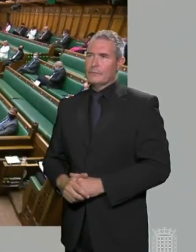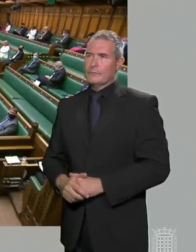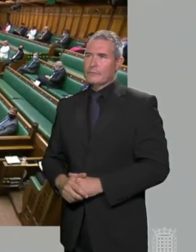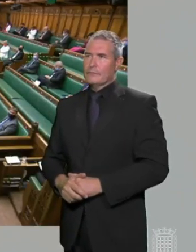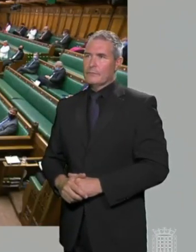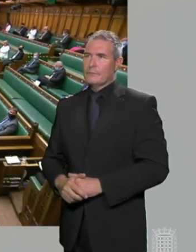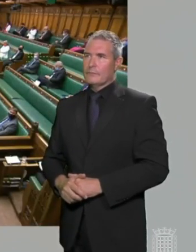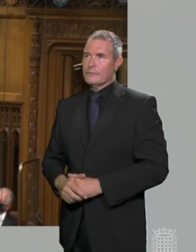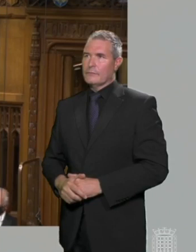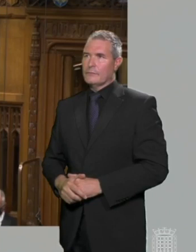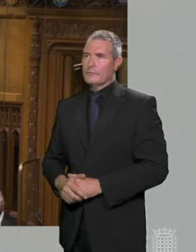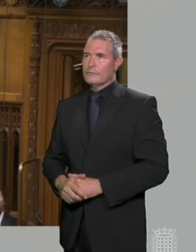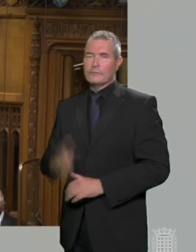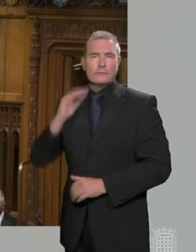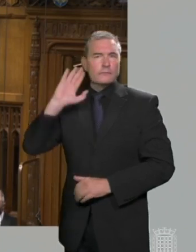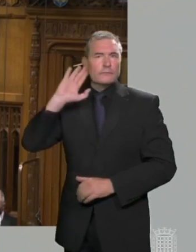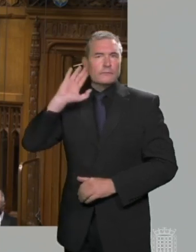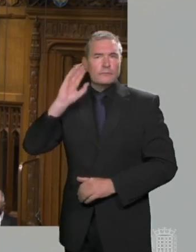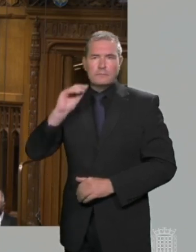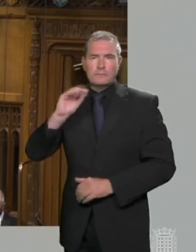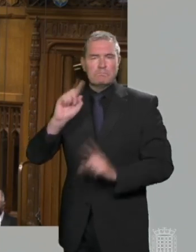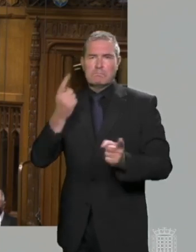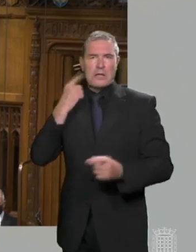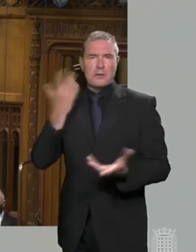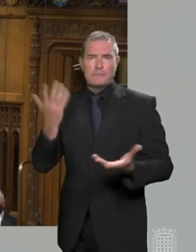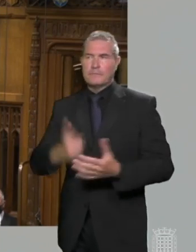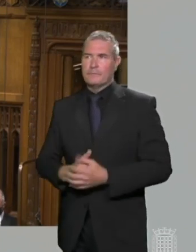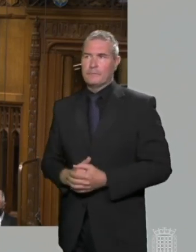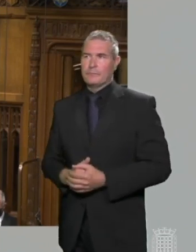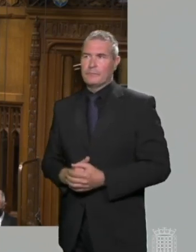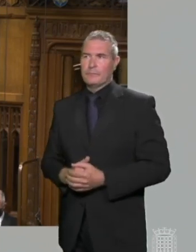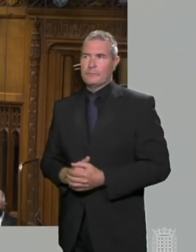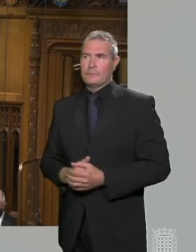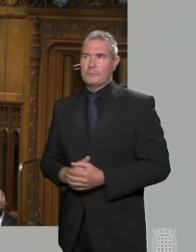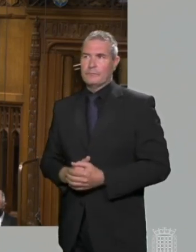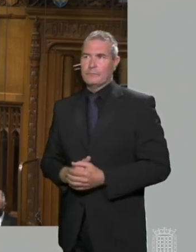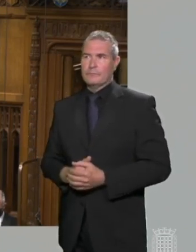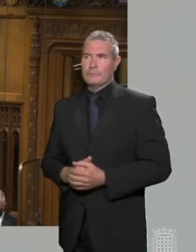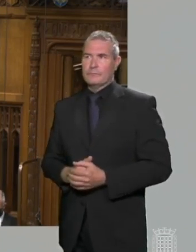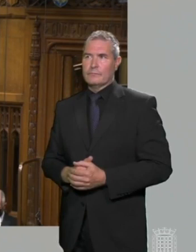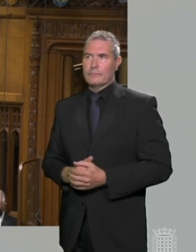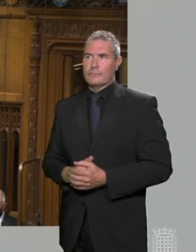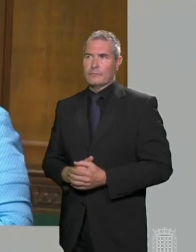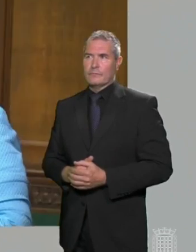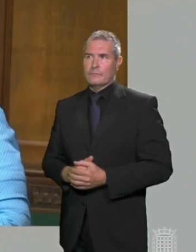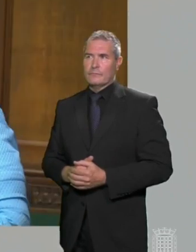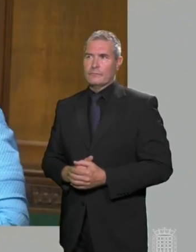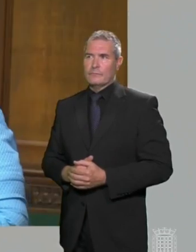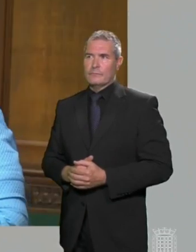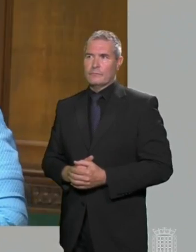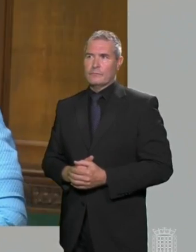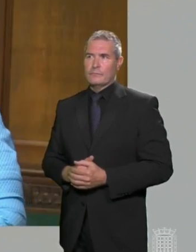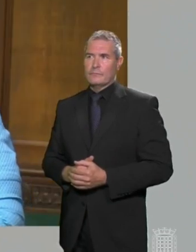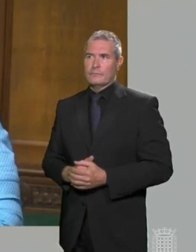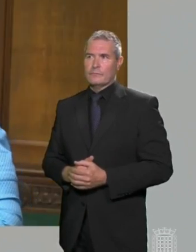the UK Government's trade deal with Australia has been made with no consultation, no consent and no parliamentary scrutiny.